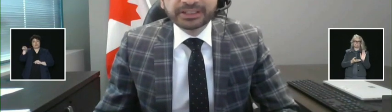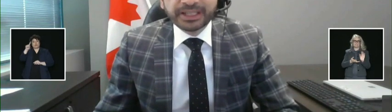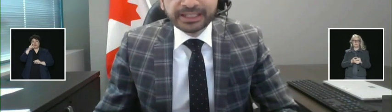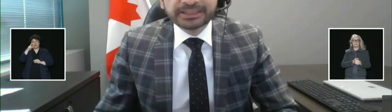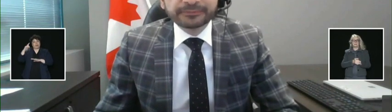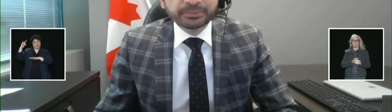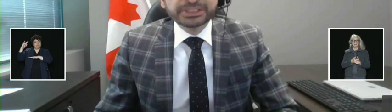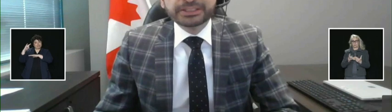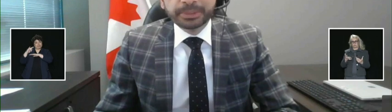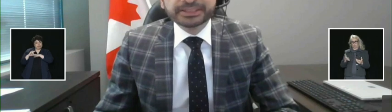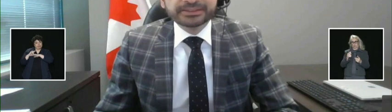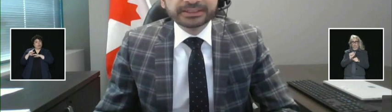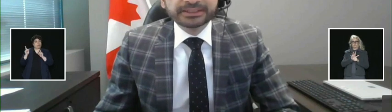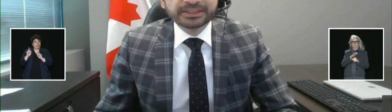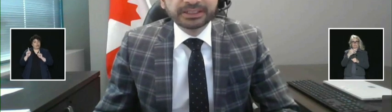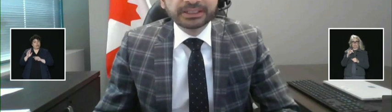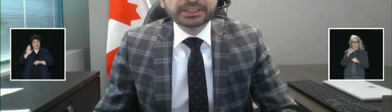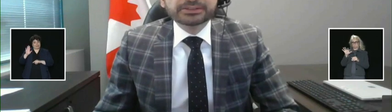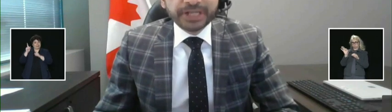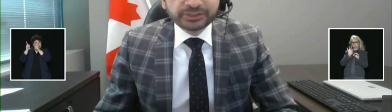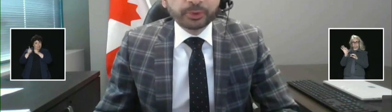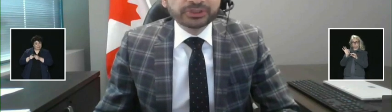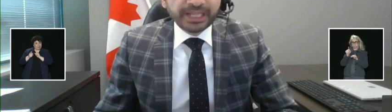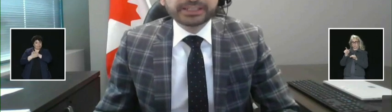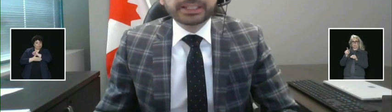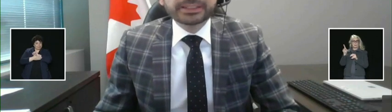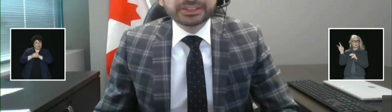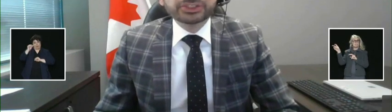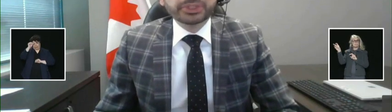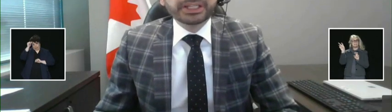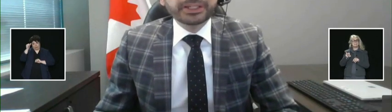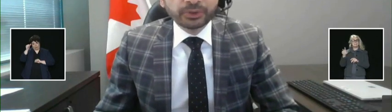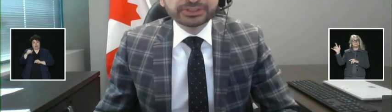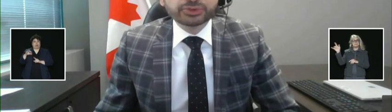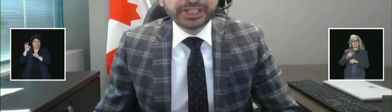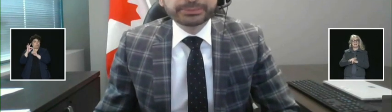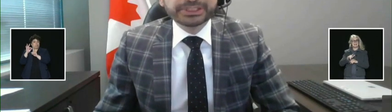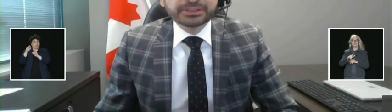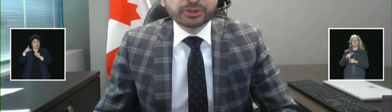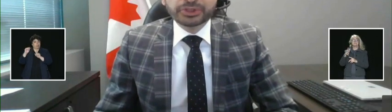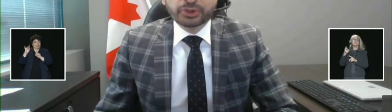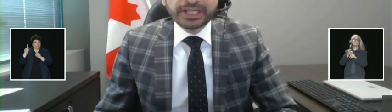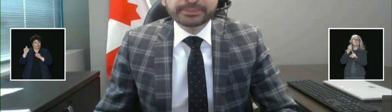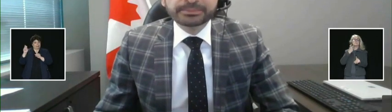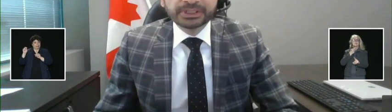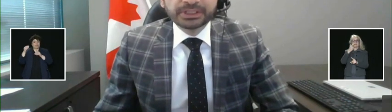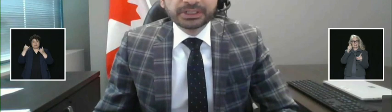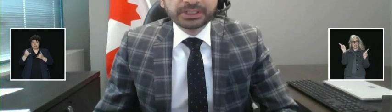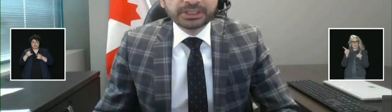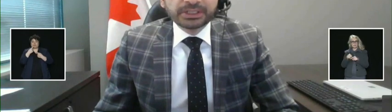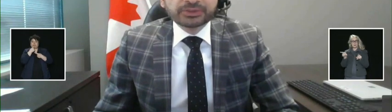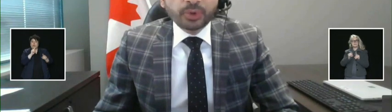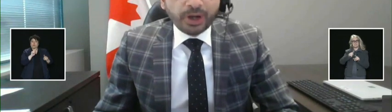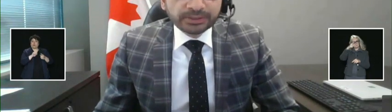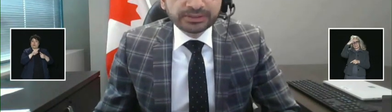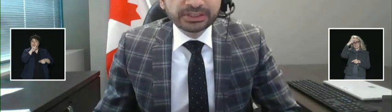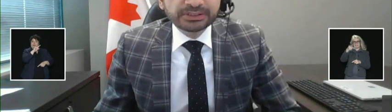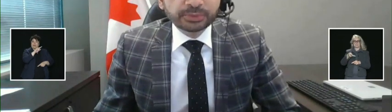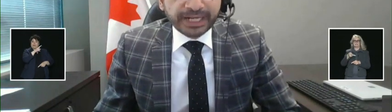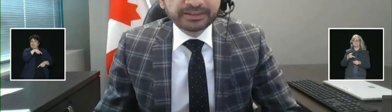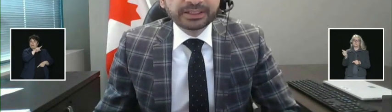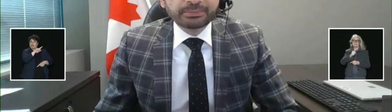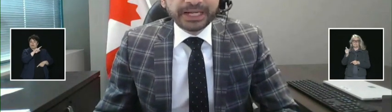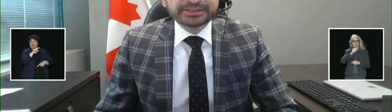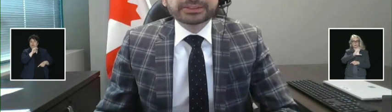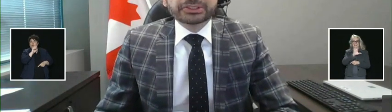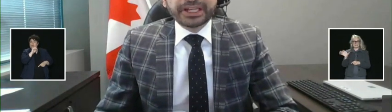arriving in Canada from India and Pakistan, Transport Canada is issuing a Notice to Airmen, or NOTAM, to halt